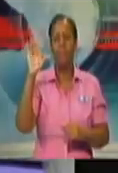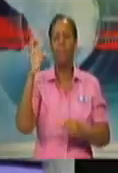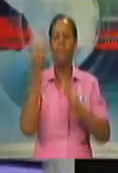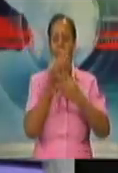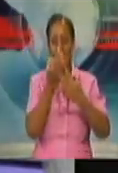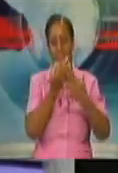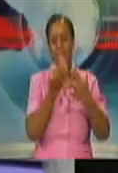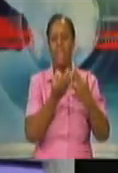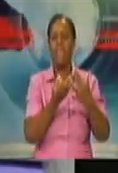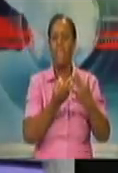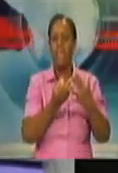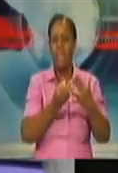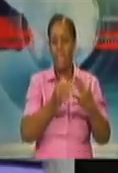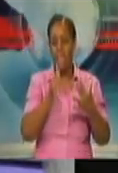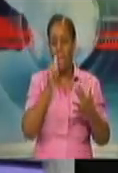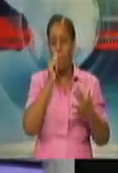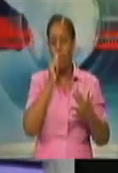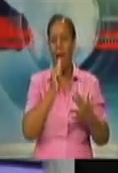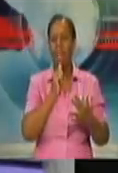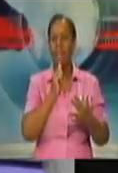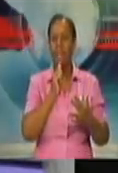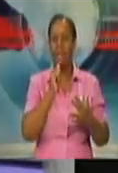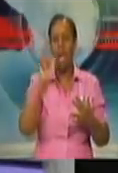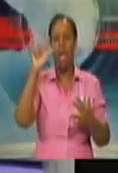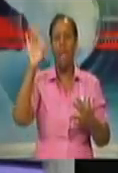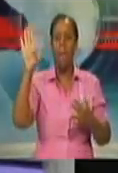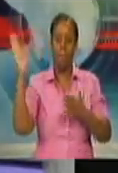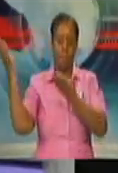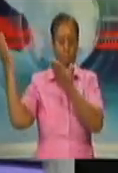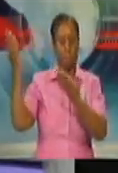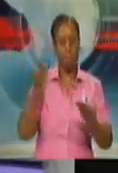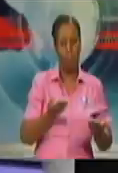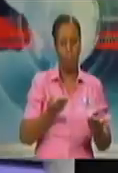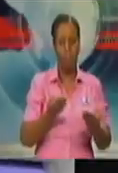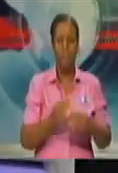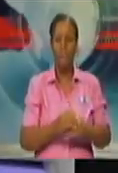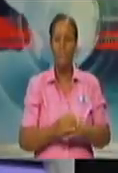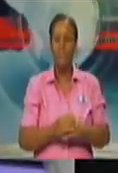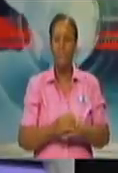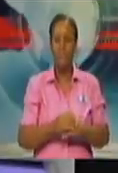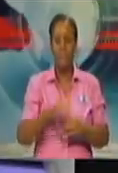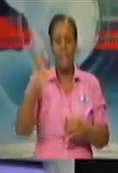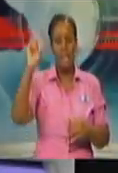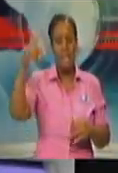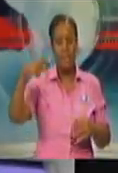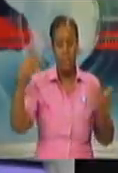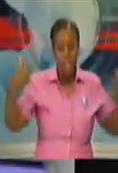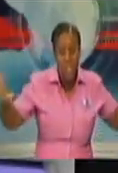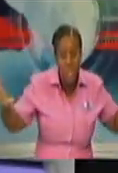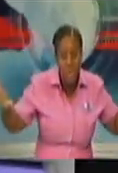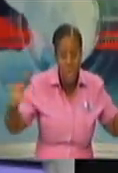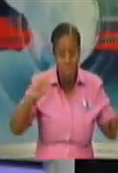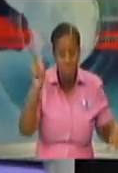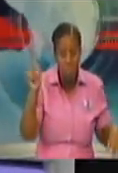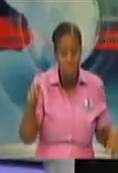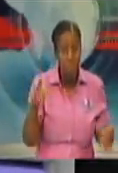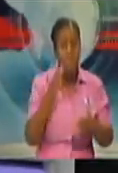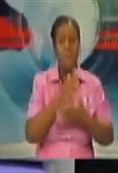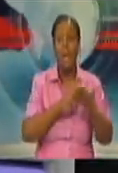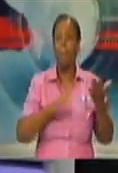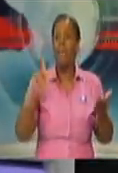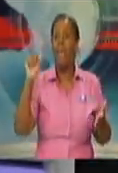mentioned that it's a failure to report the results to the CMO, which is outlaid in the regulation.